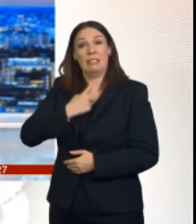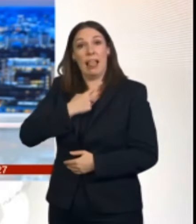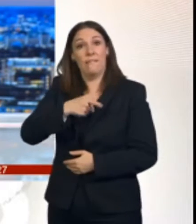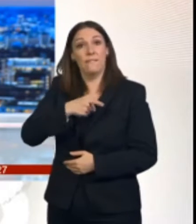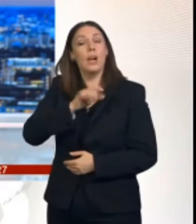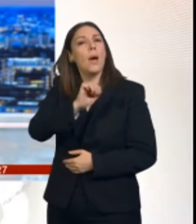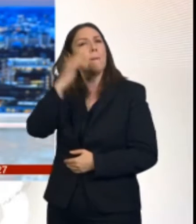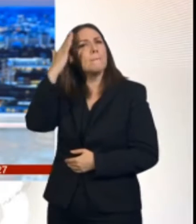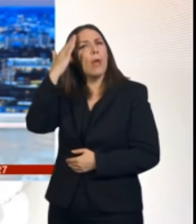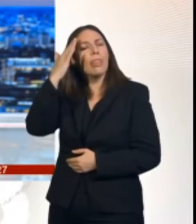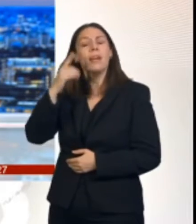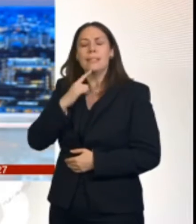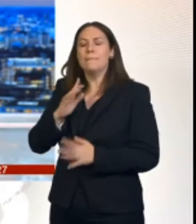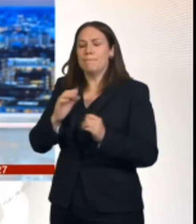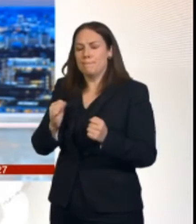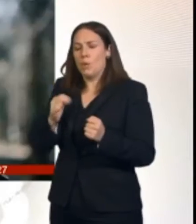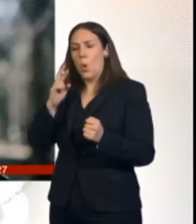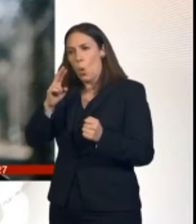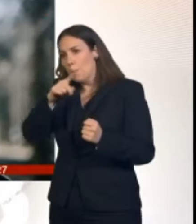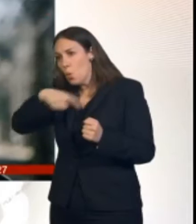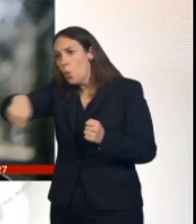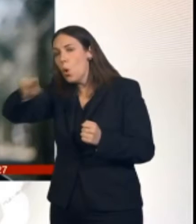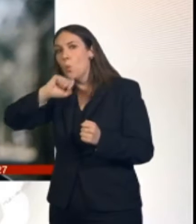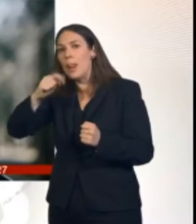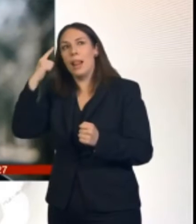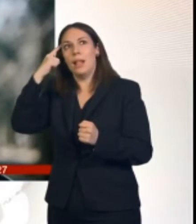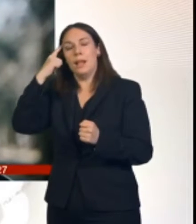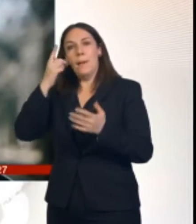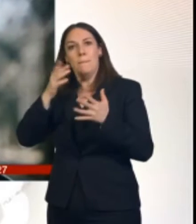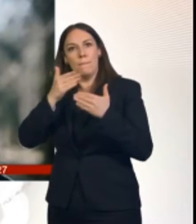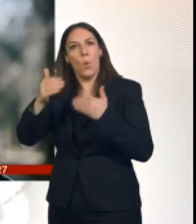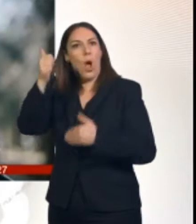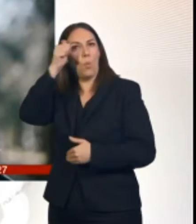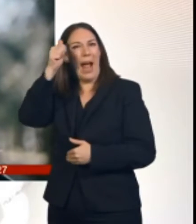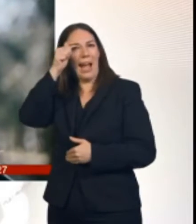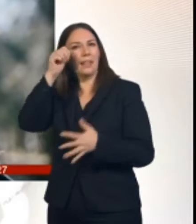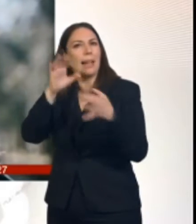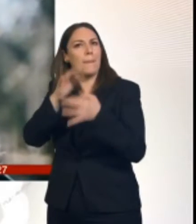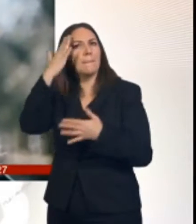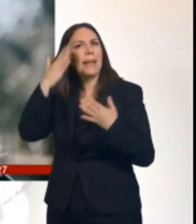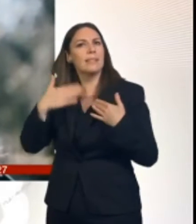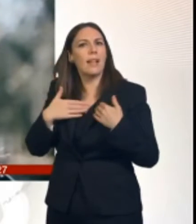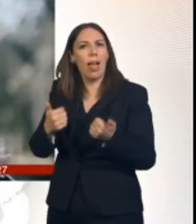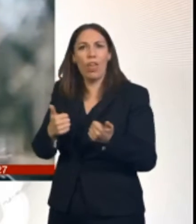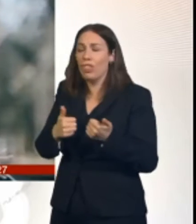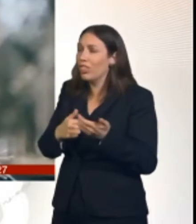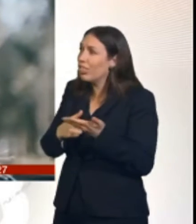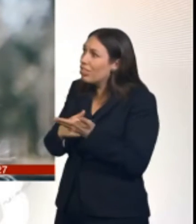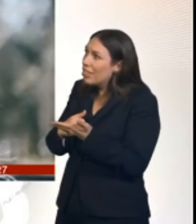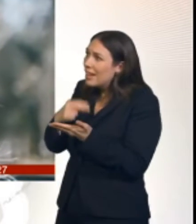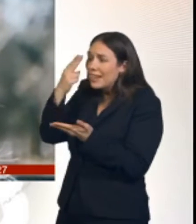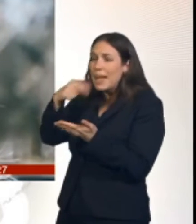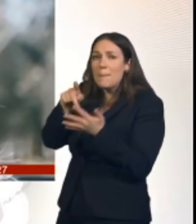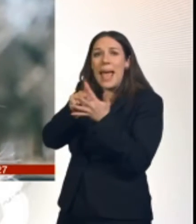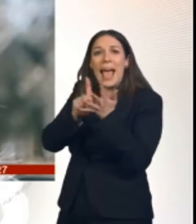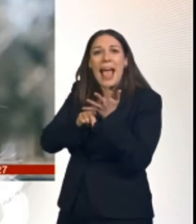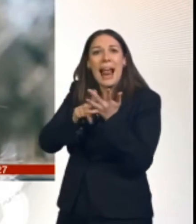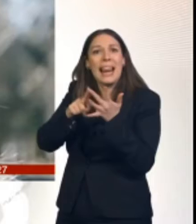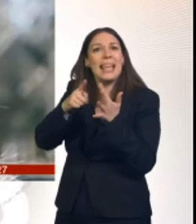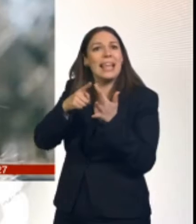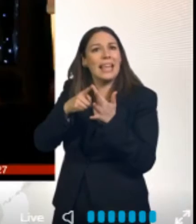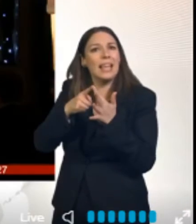awareness of mental health issues. Ellie Souter who went to school in Surrey died on her 18th birthday in July.